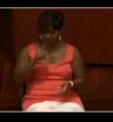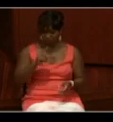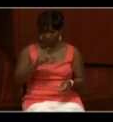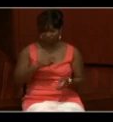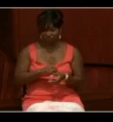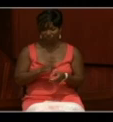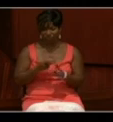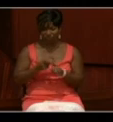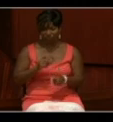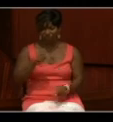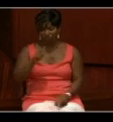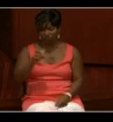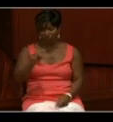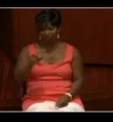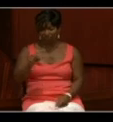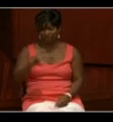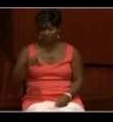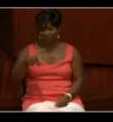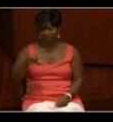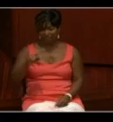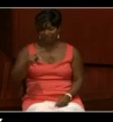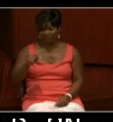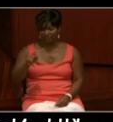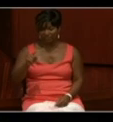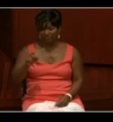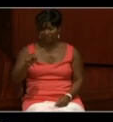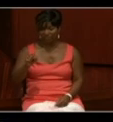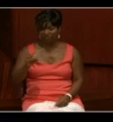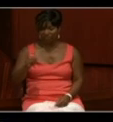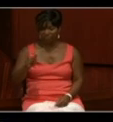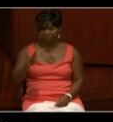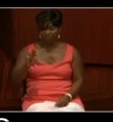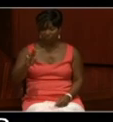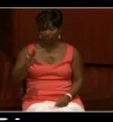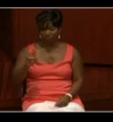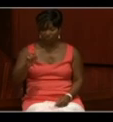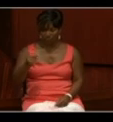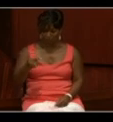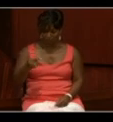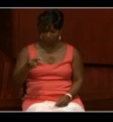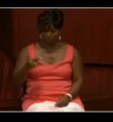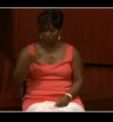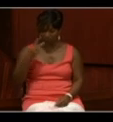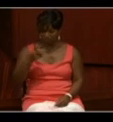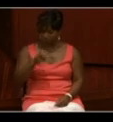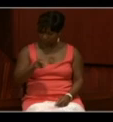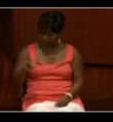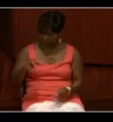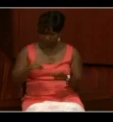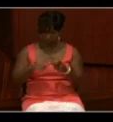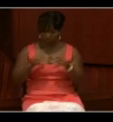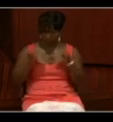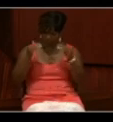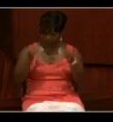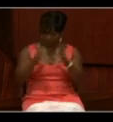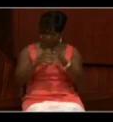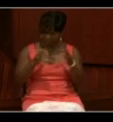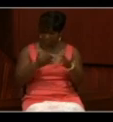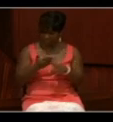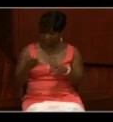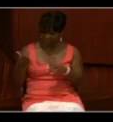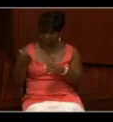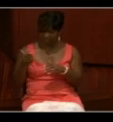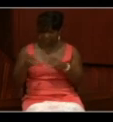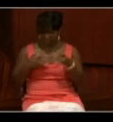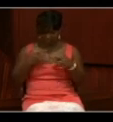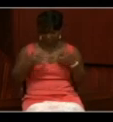from the USS Pittsburgh. So you can see transfers, you can see promotions, and a lot of things. This was the